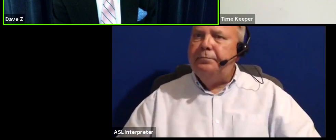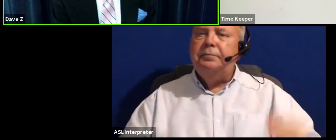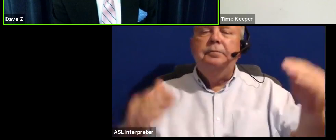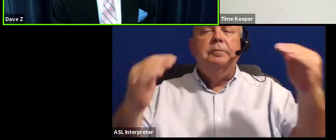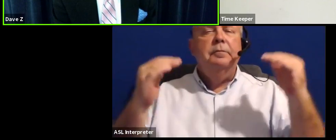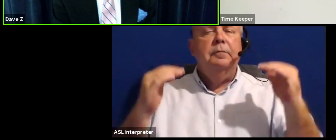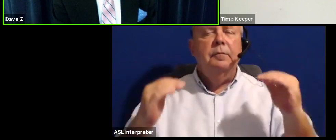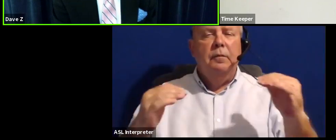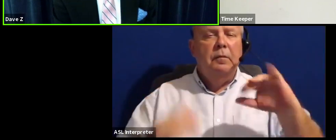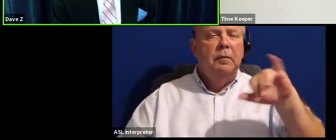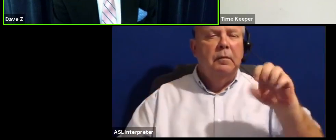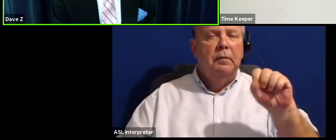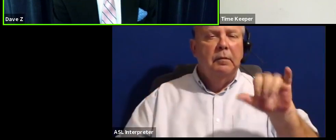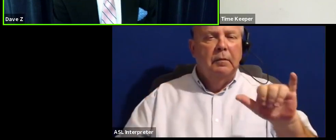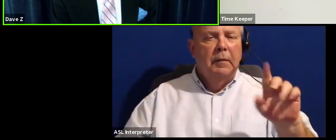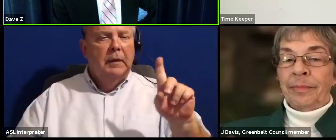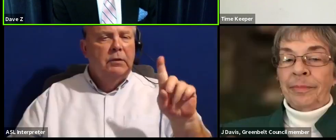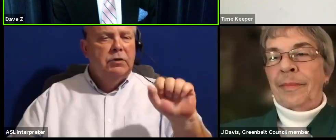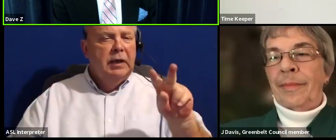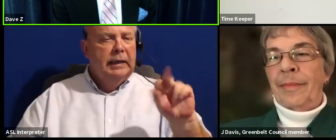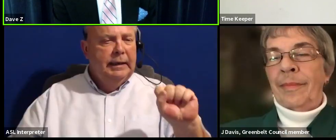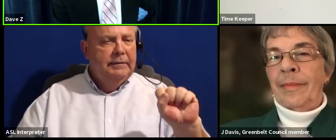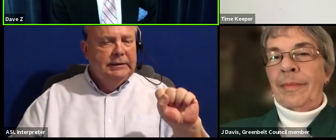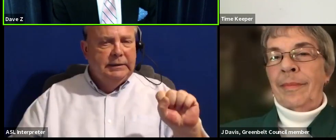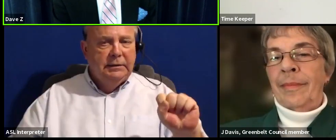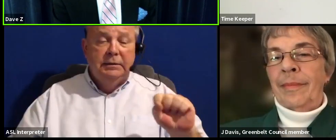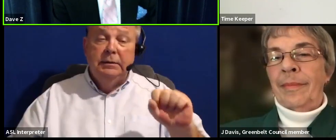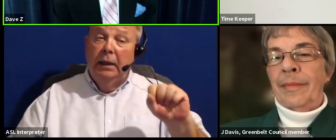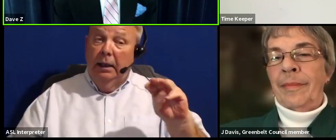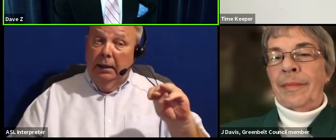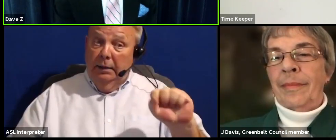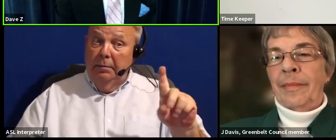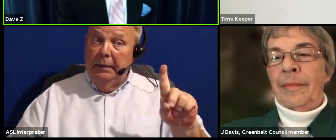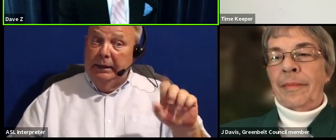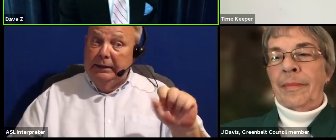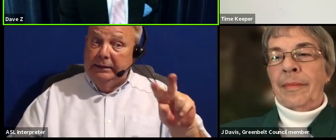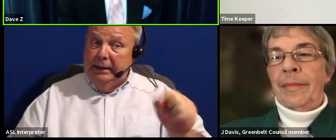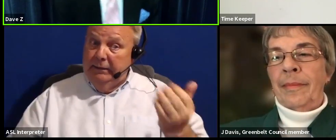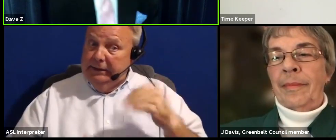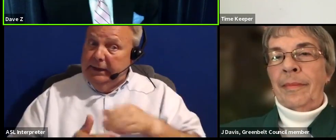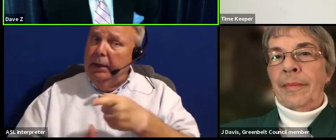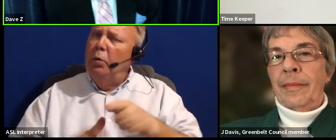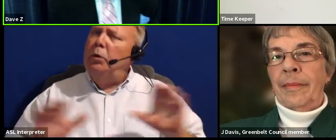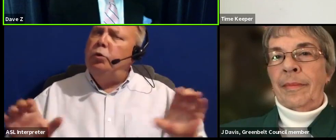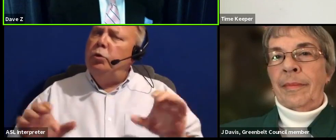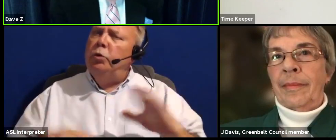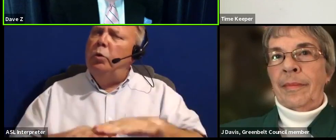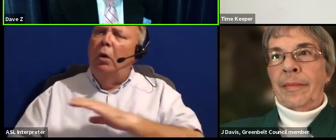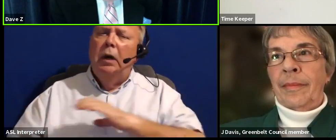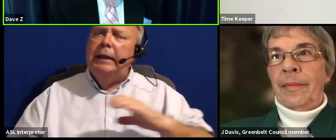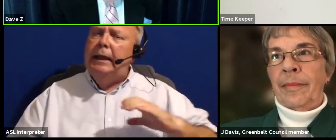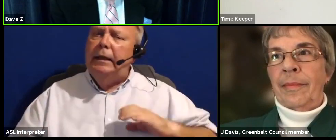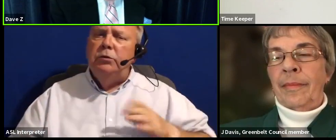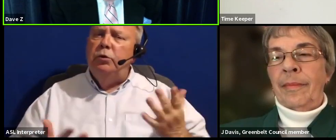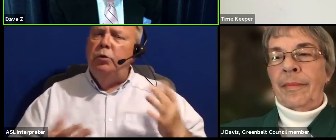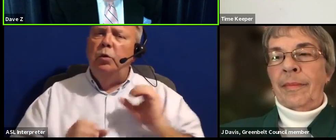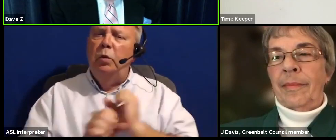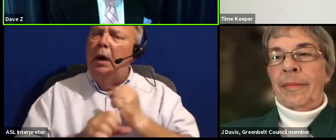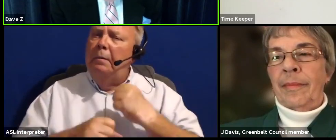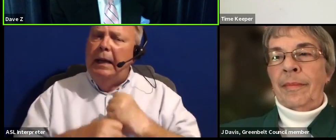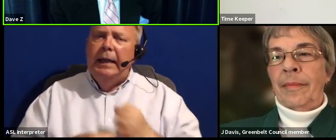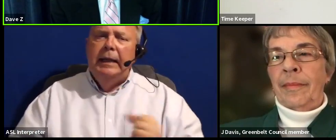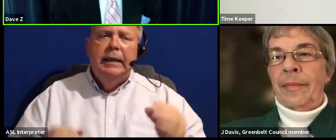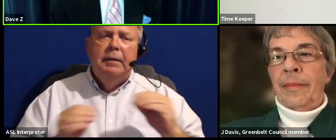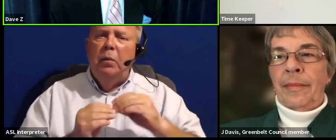on now to Jay Davis. Ms. Davis, again, what you will do on council to make it more